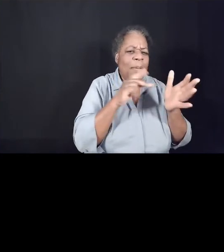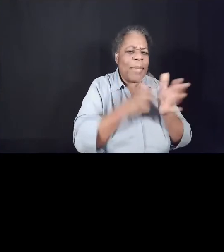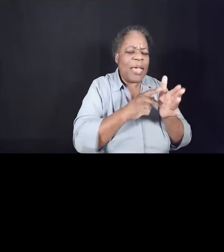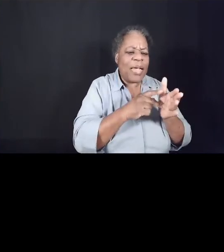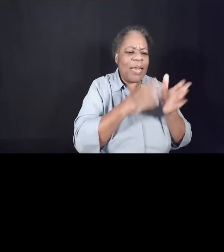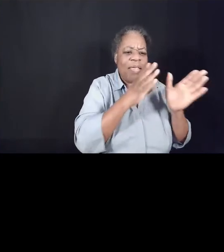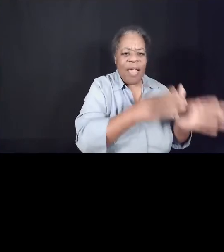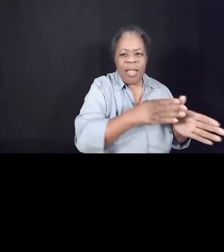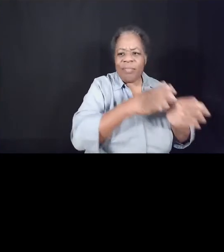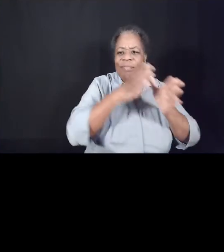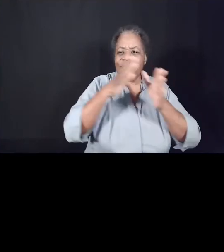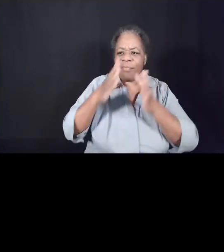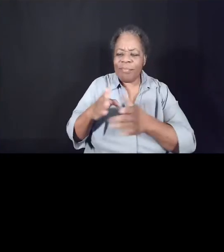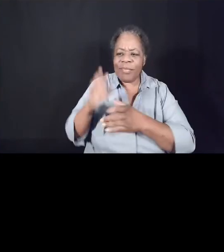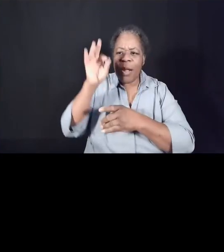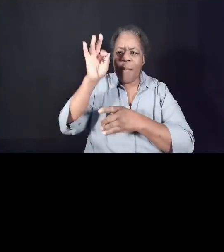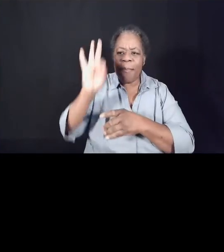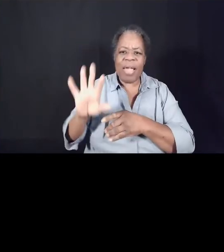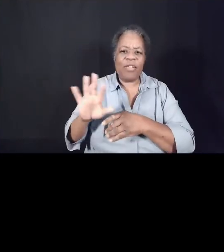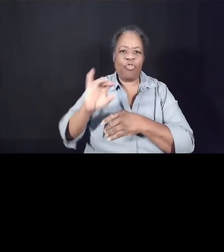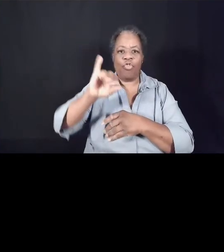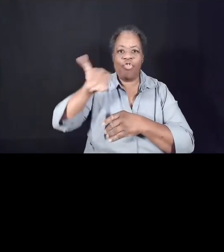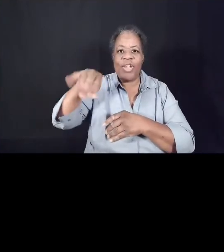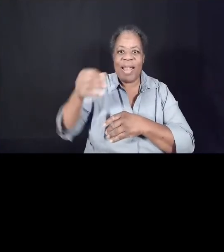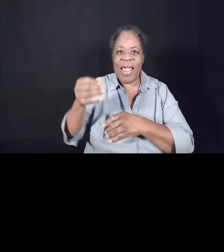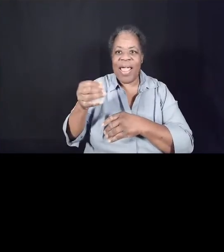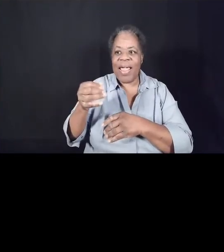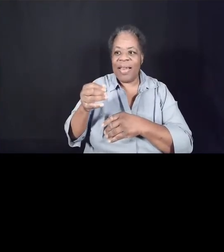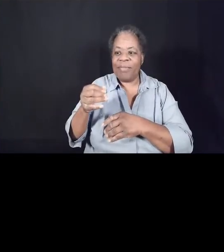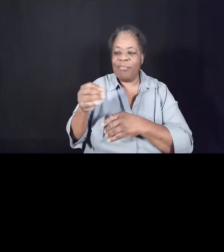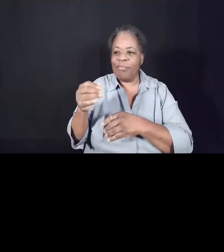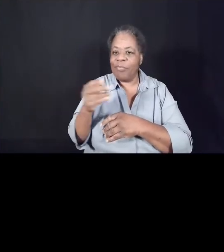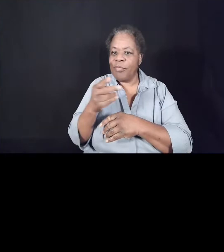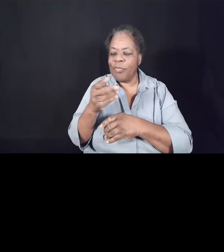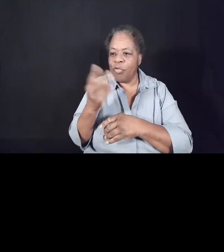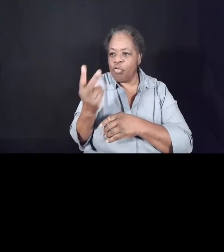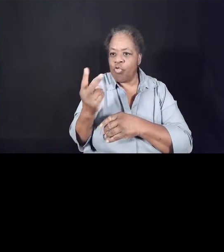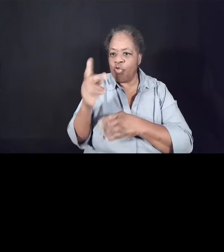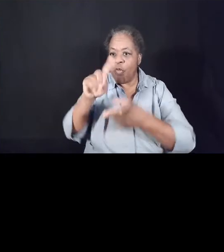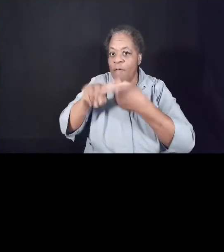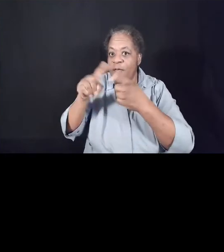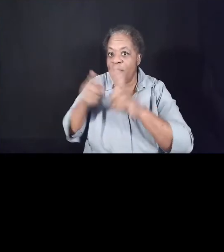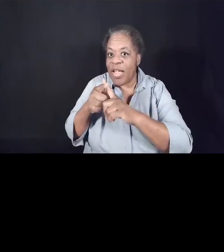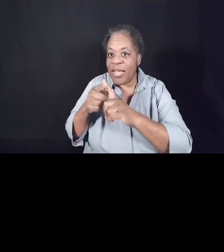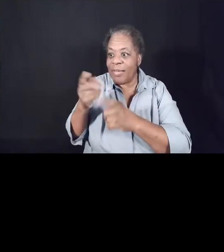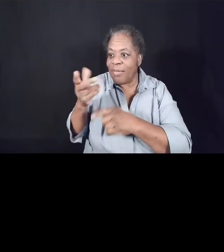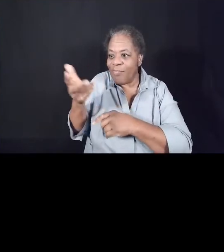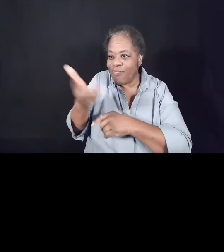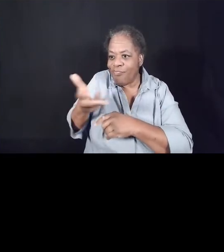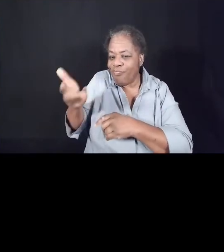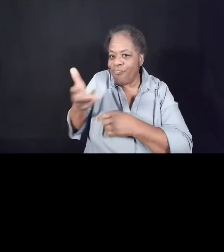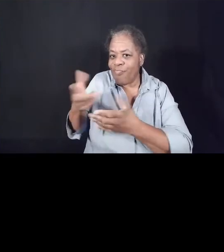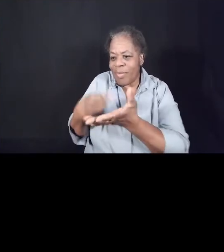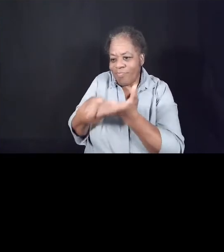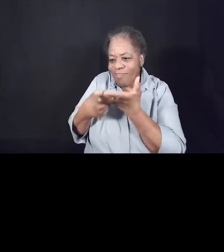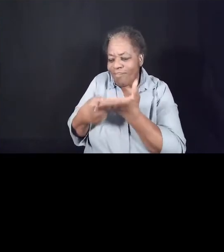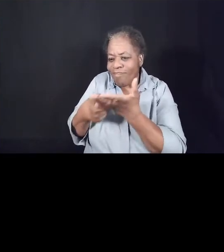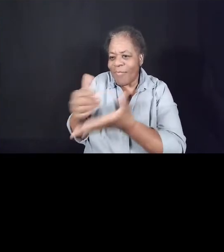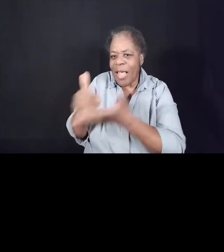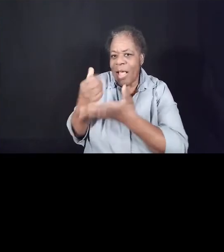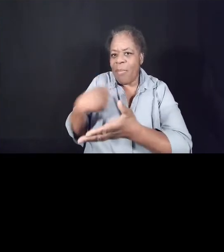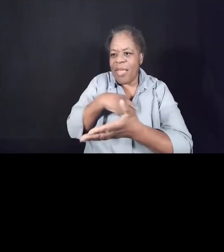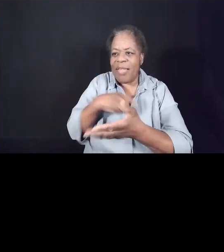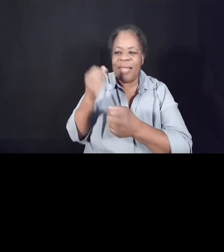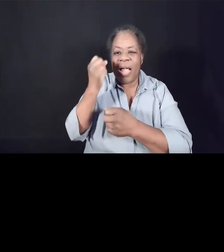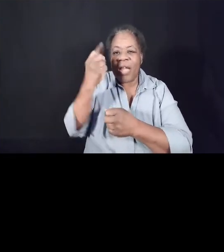to Pastor Jeanette and a couple of friends who will help us understand what the promise of justice means for our lives and for the church